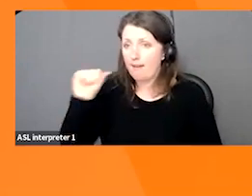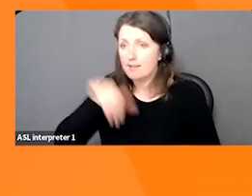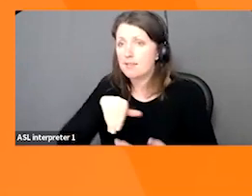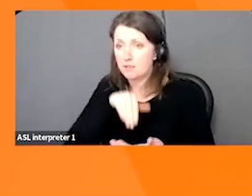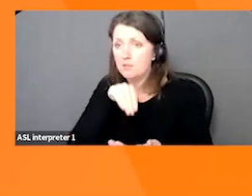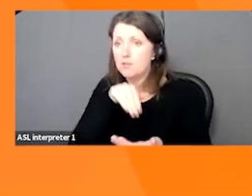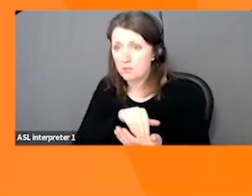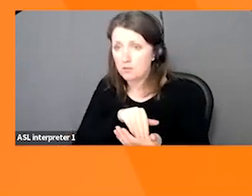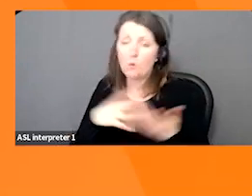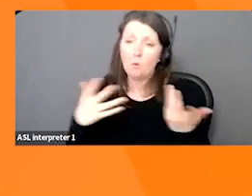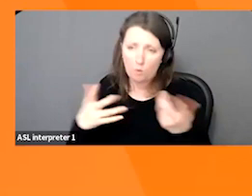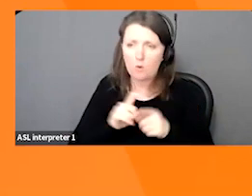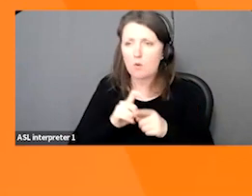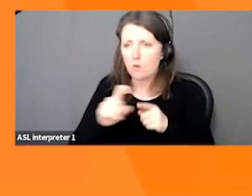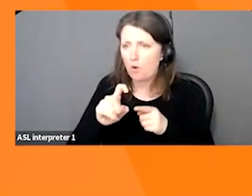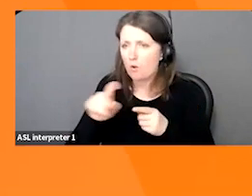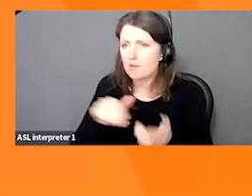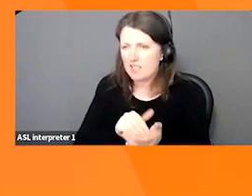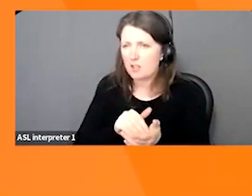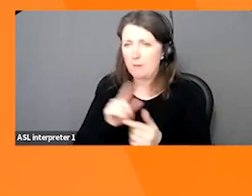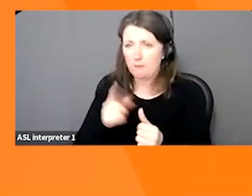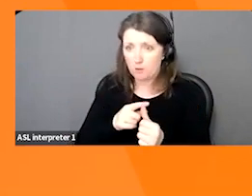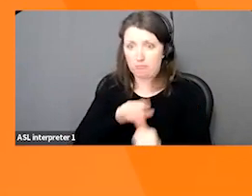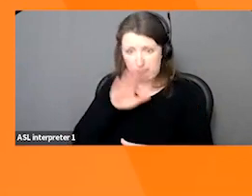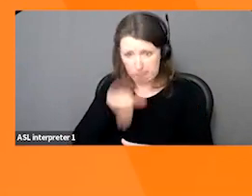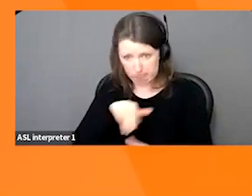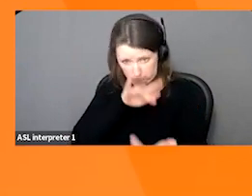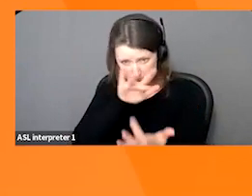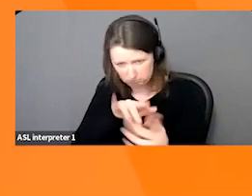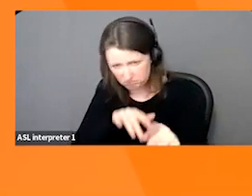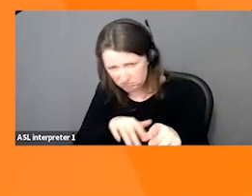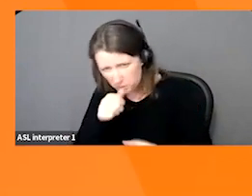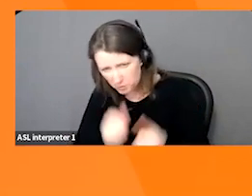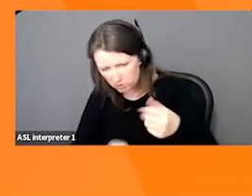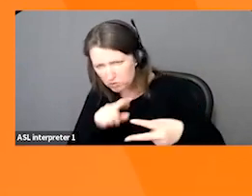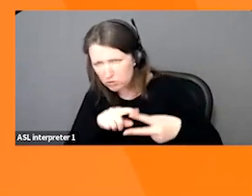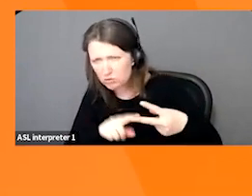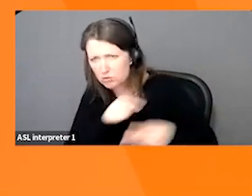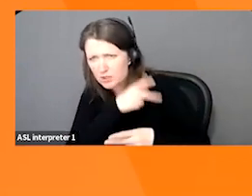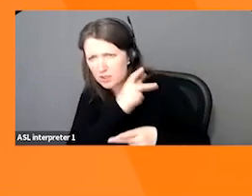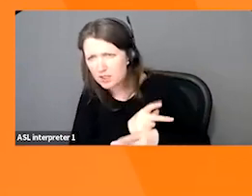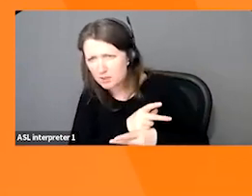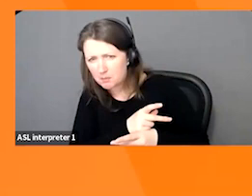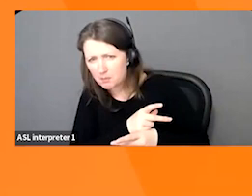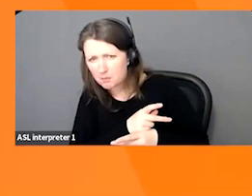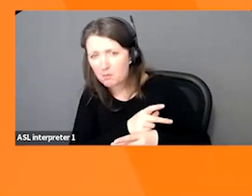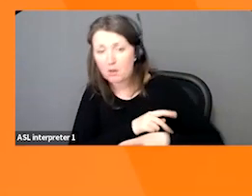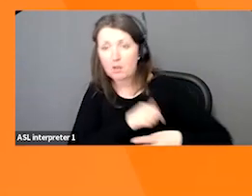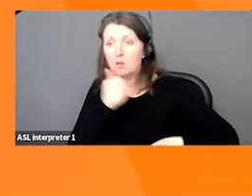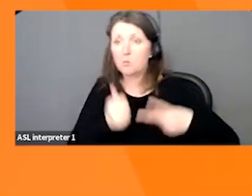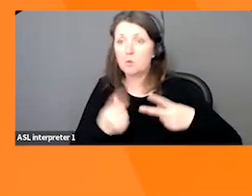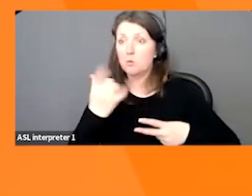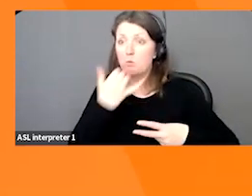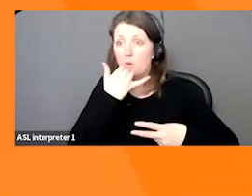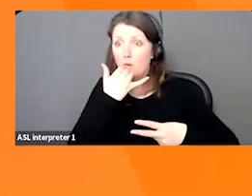sure that you are keeping the correct account so that your other account could be canceled or terminated.